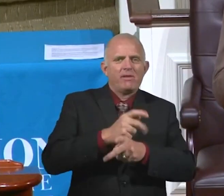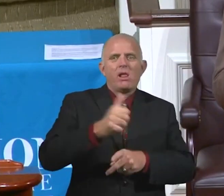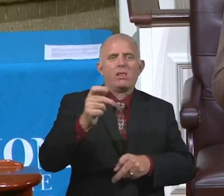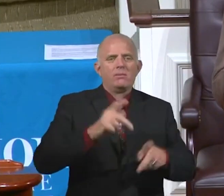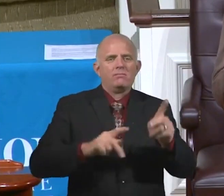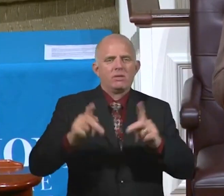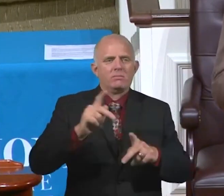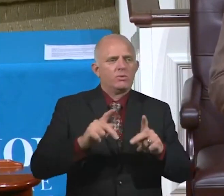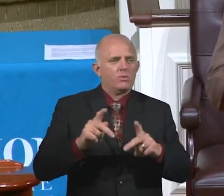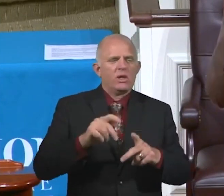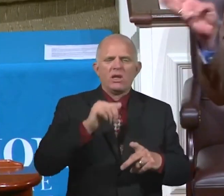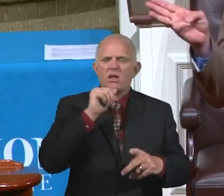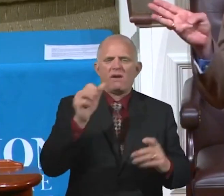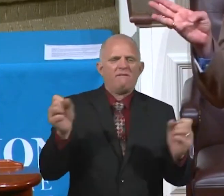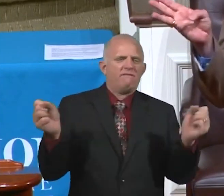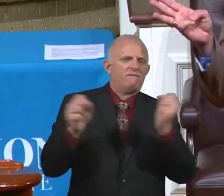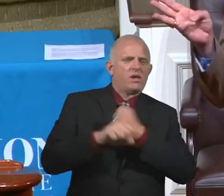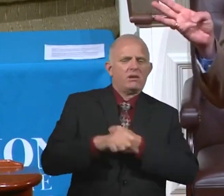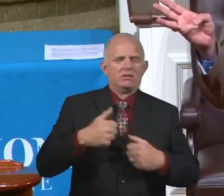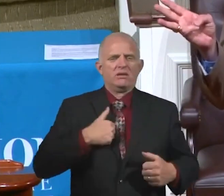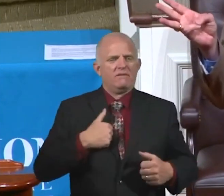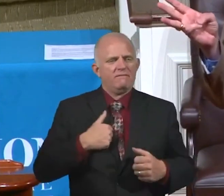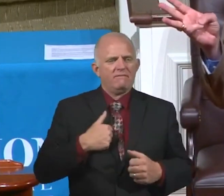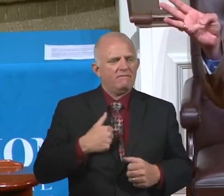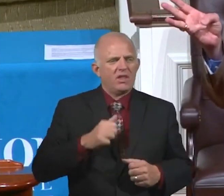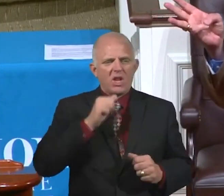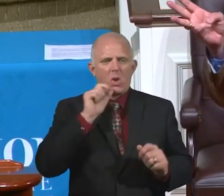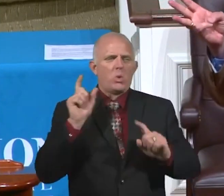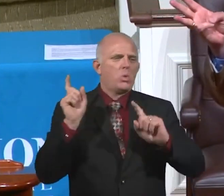don't fight their own battles. They don't go to Afghanistan for them.